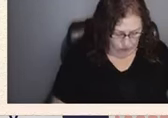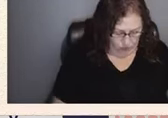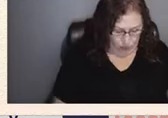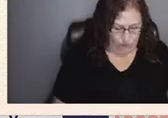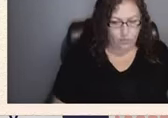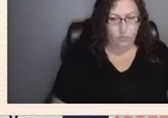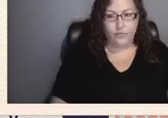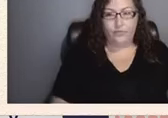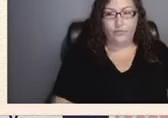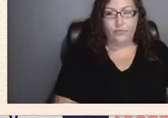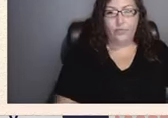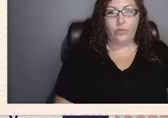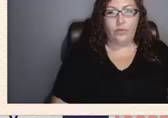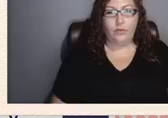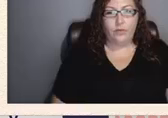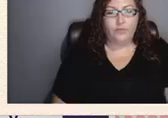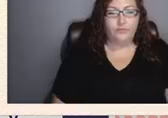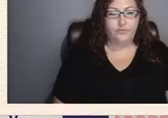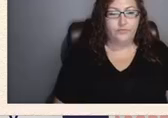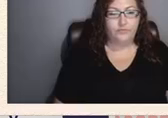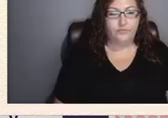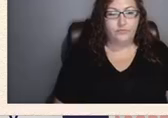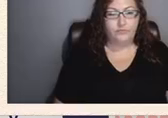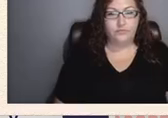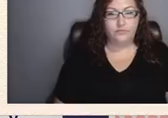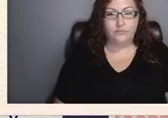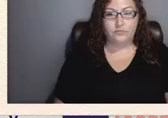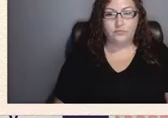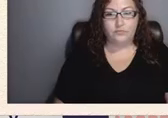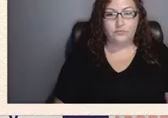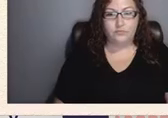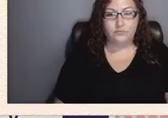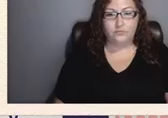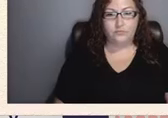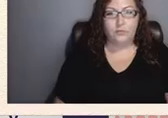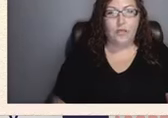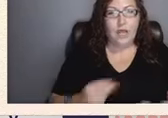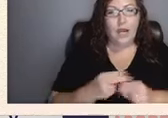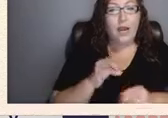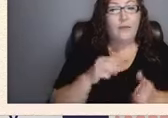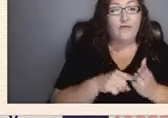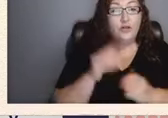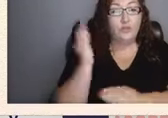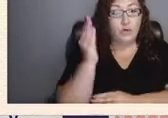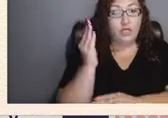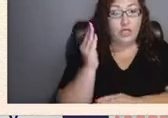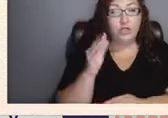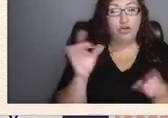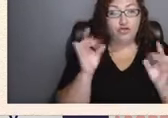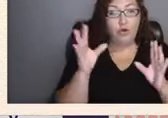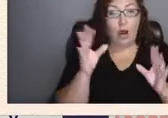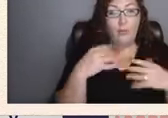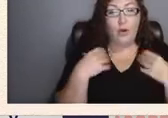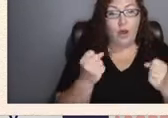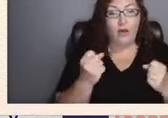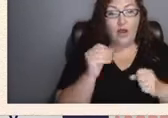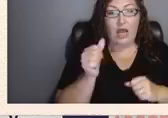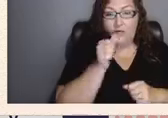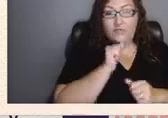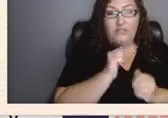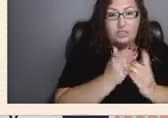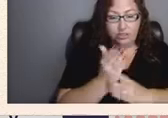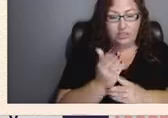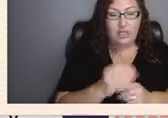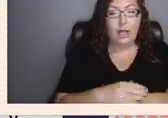the name of this presentation is trauma recovery and resiliency my name is Pamela Ford I'm a